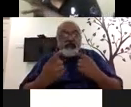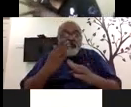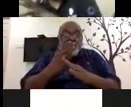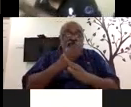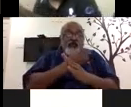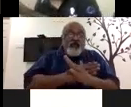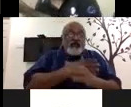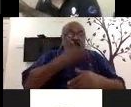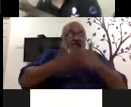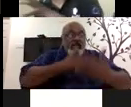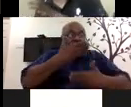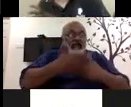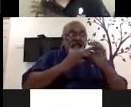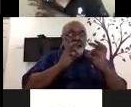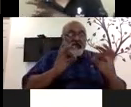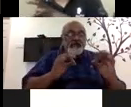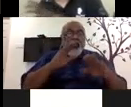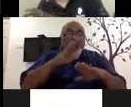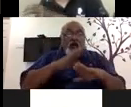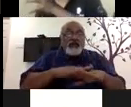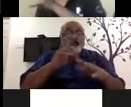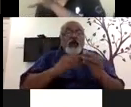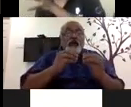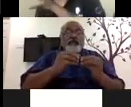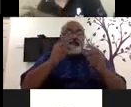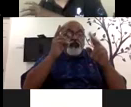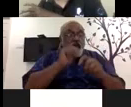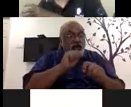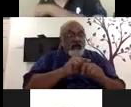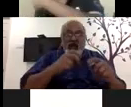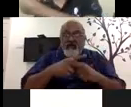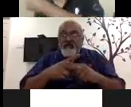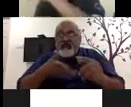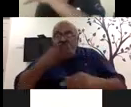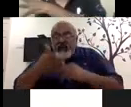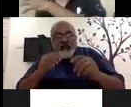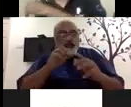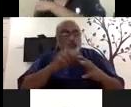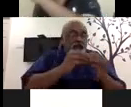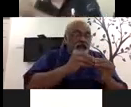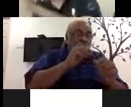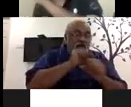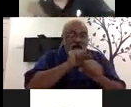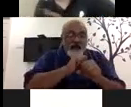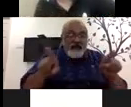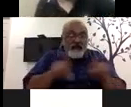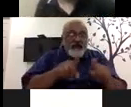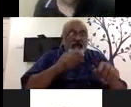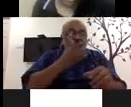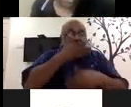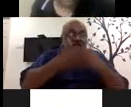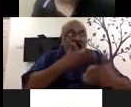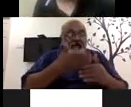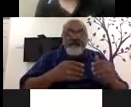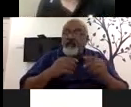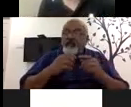with on the job training so that you are, your capital costs are completely reduced and you are, by doing on the job means you are already naturally aligned to,